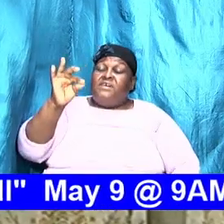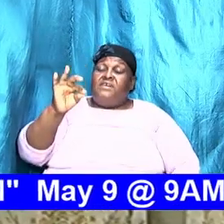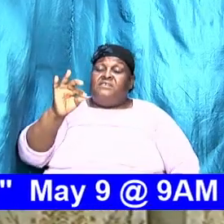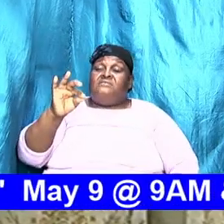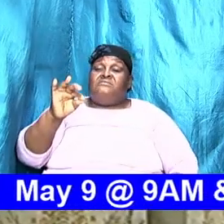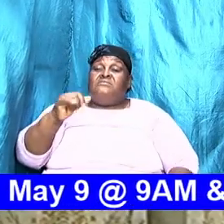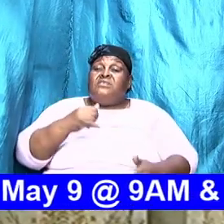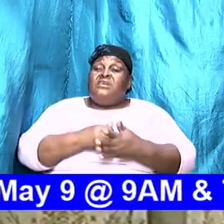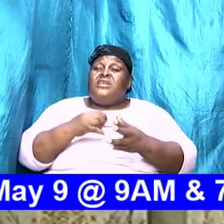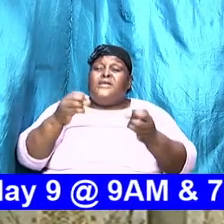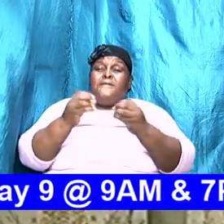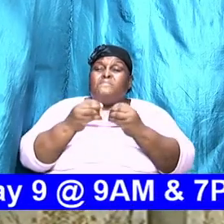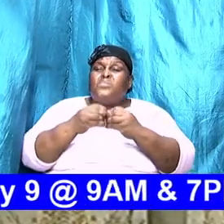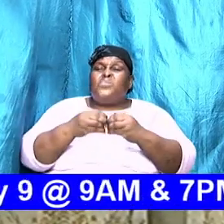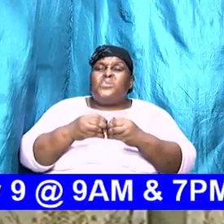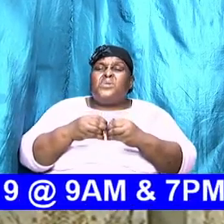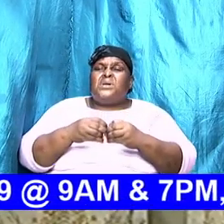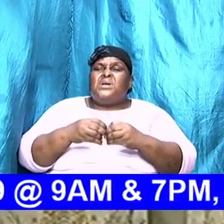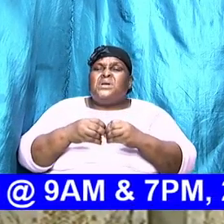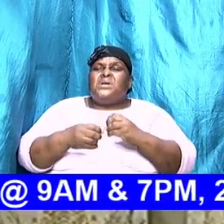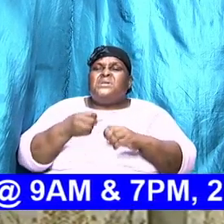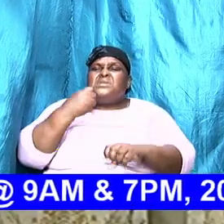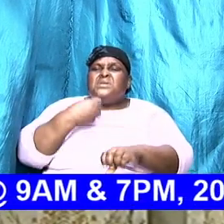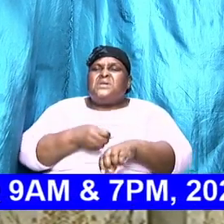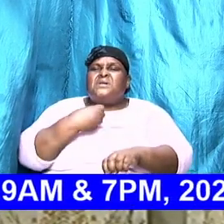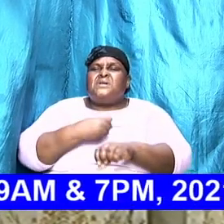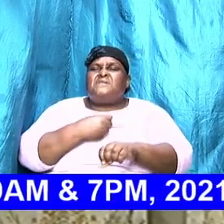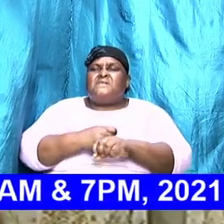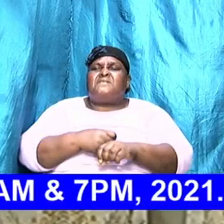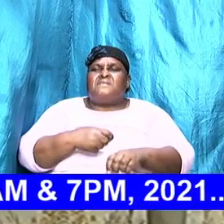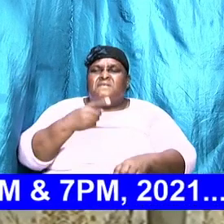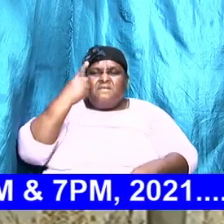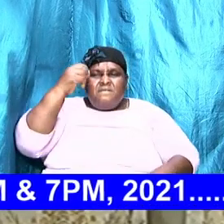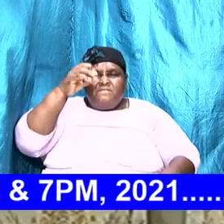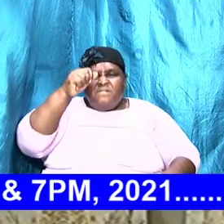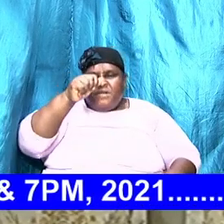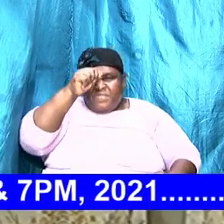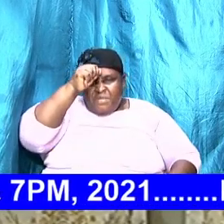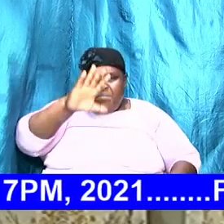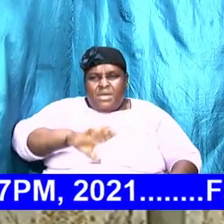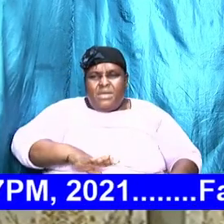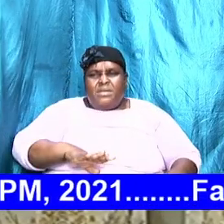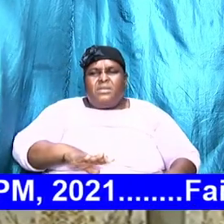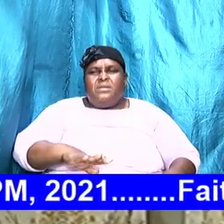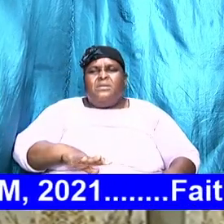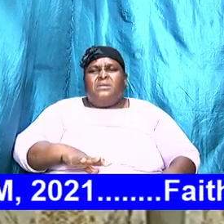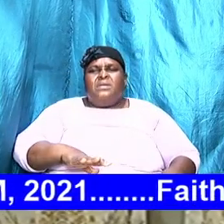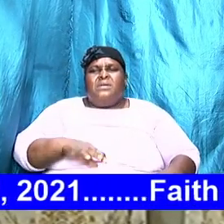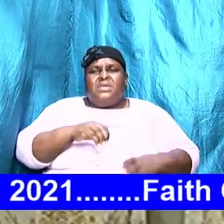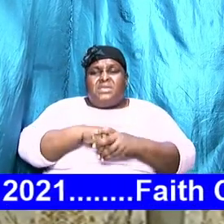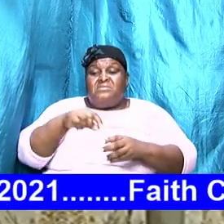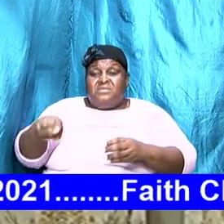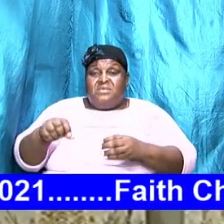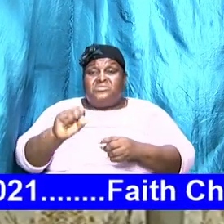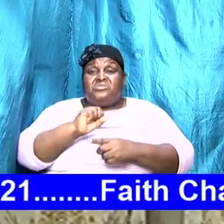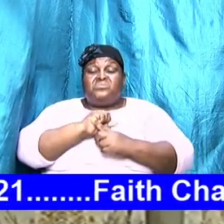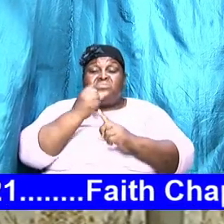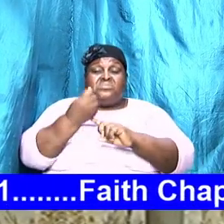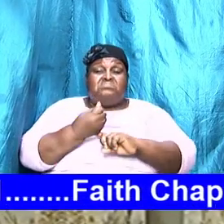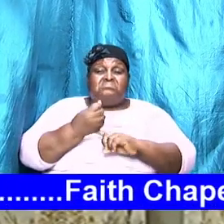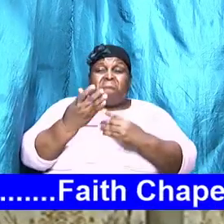for the man in this situation simply because you know